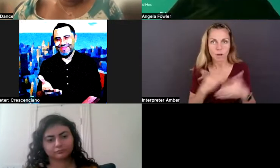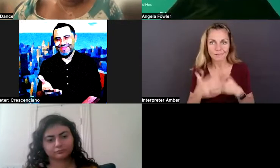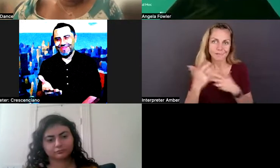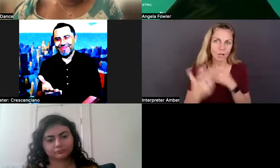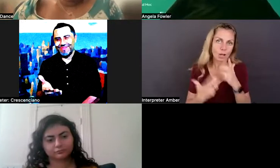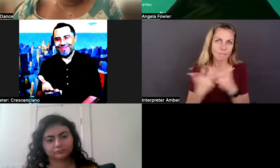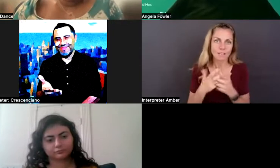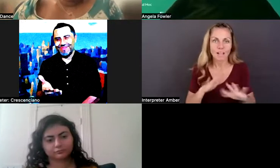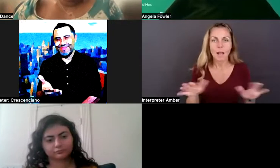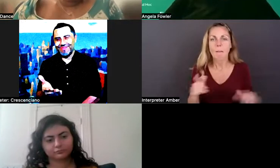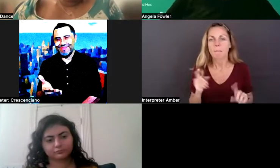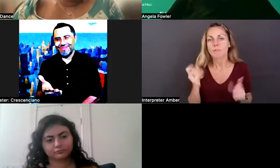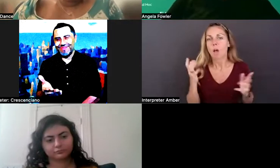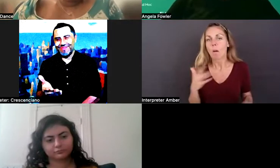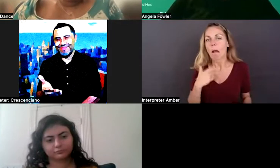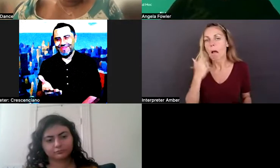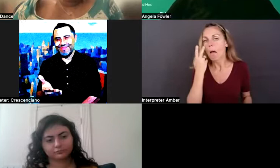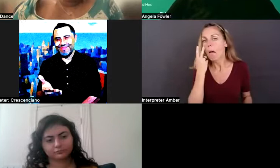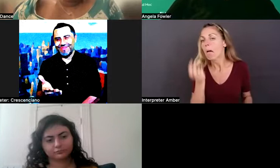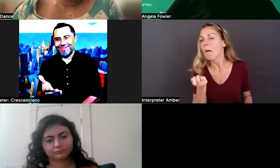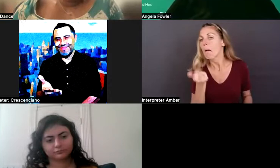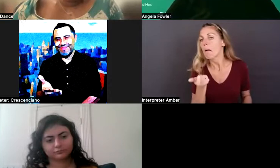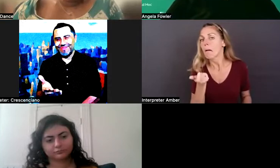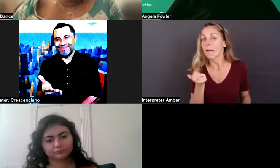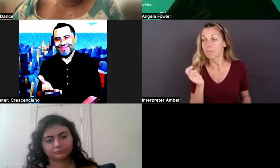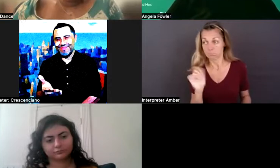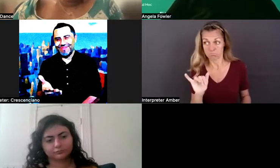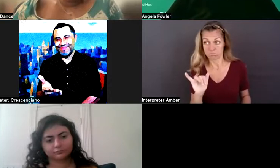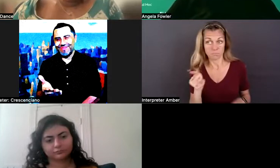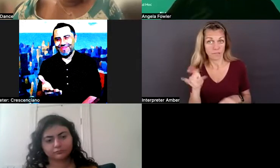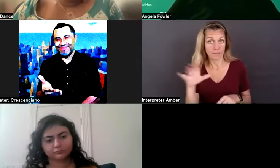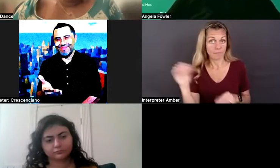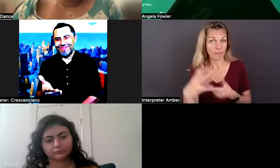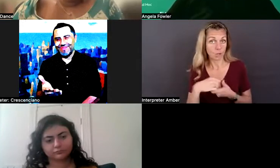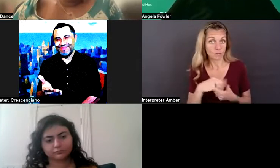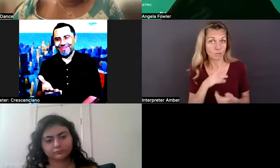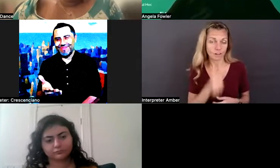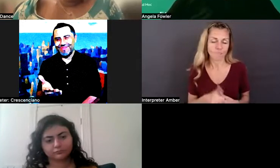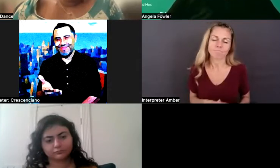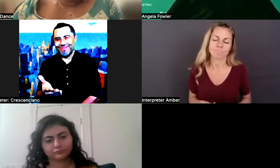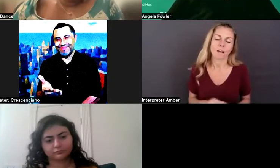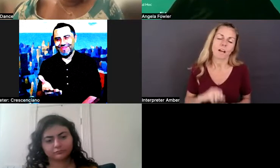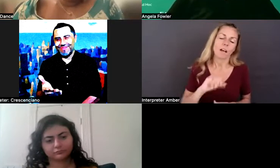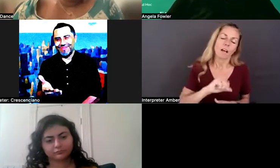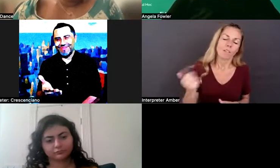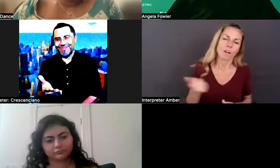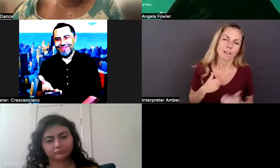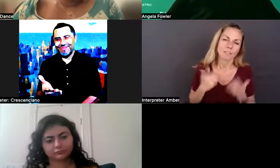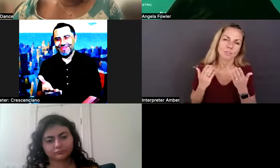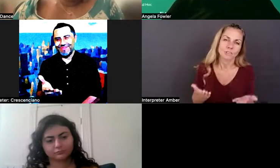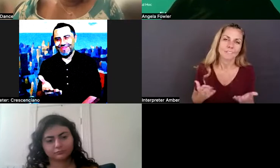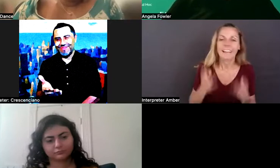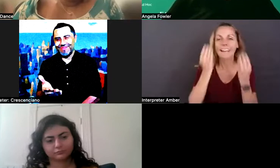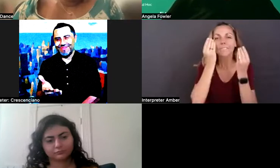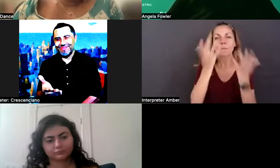then you get a glimpse if an employer is actually inclusive. Another thing I suggest is informational interviews.